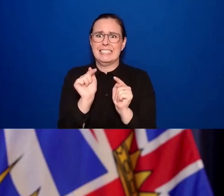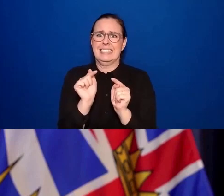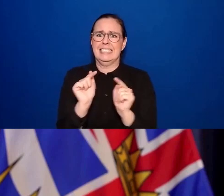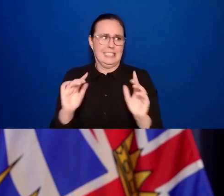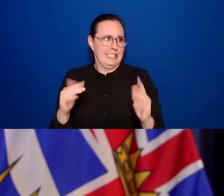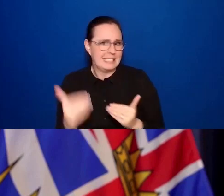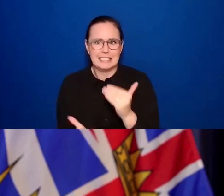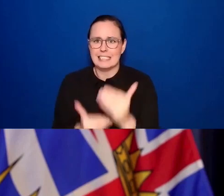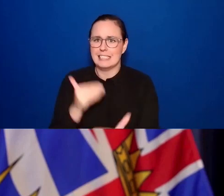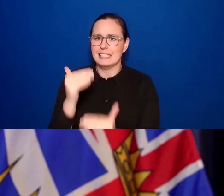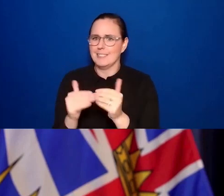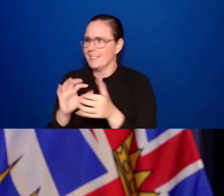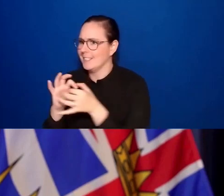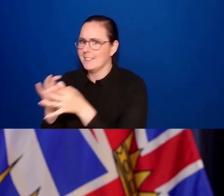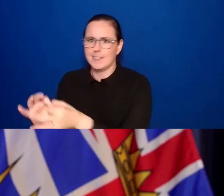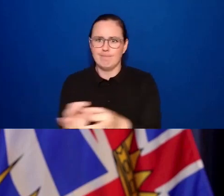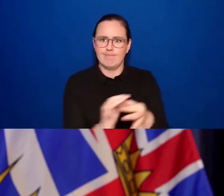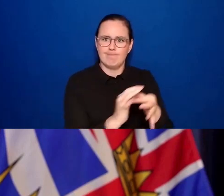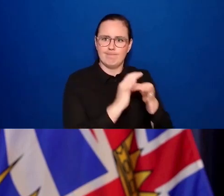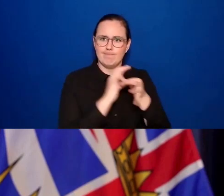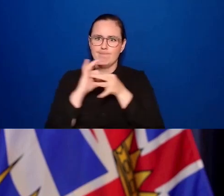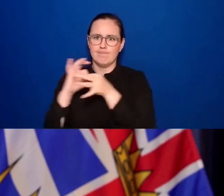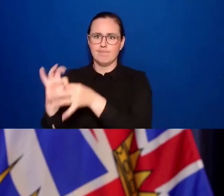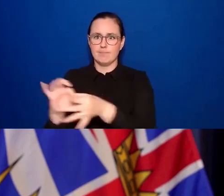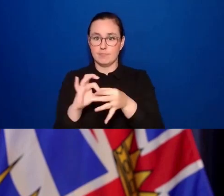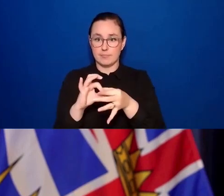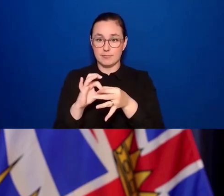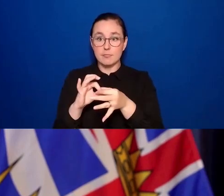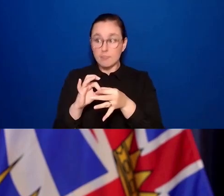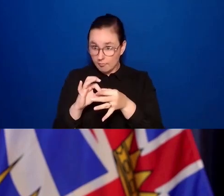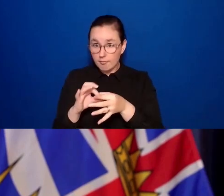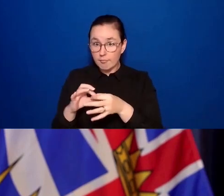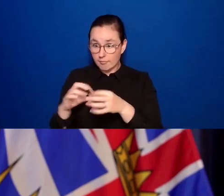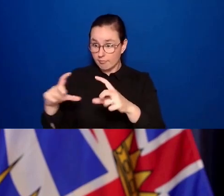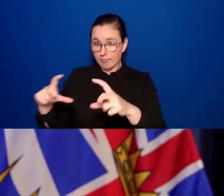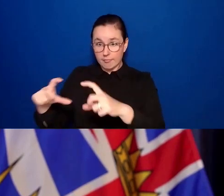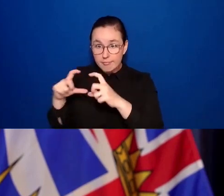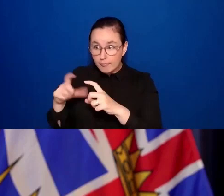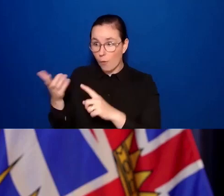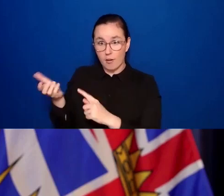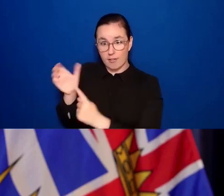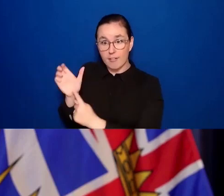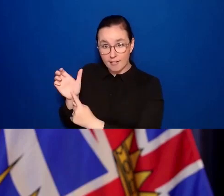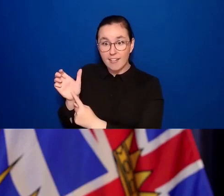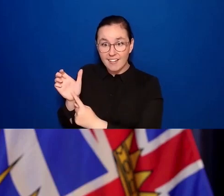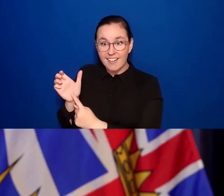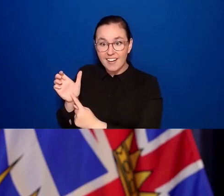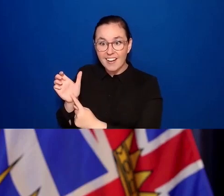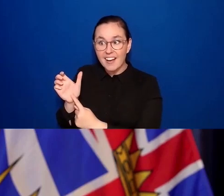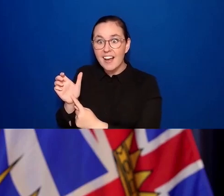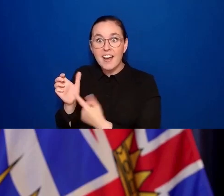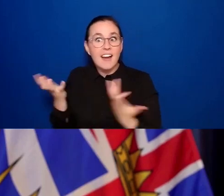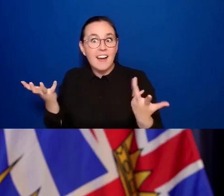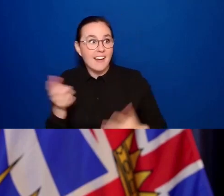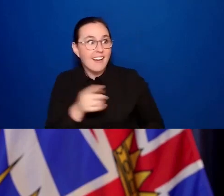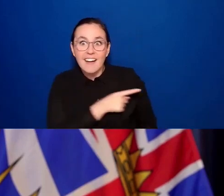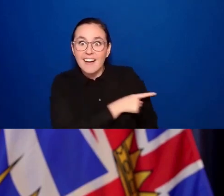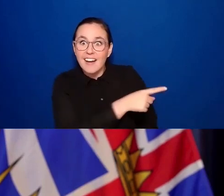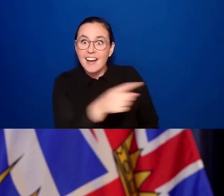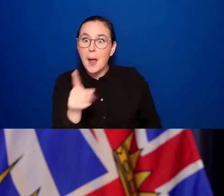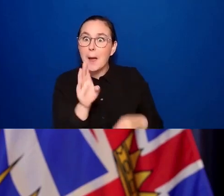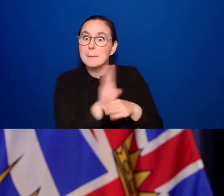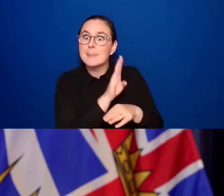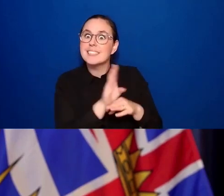will see us continue to adapt to make sure that we're not just able to get the card but the businesses can use it to its full potential to give us all